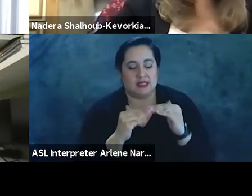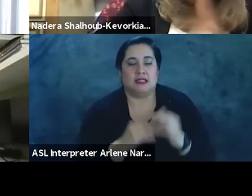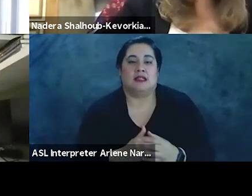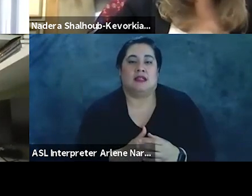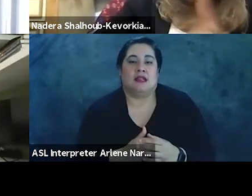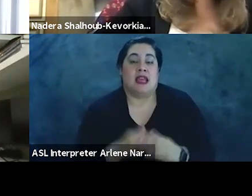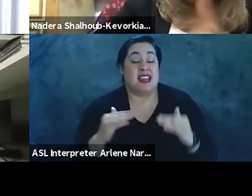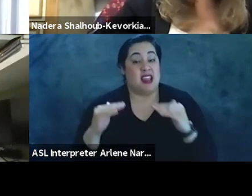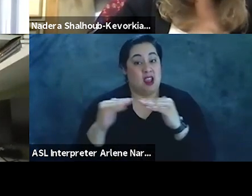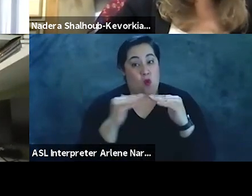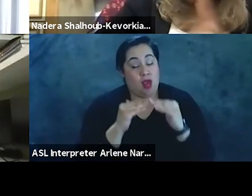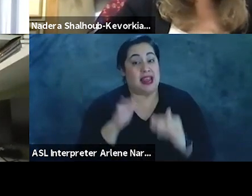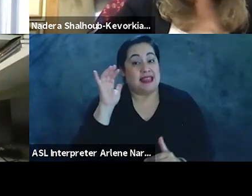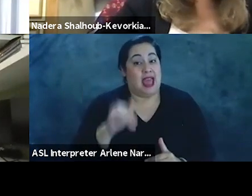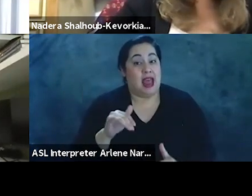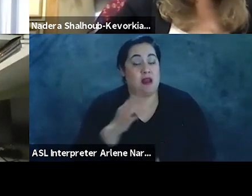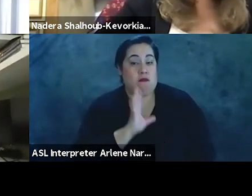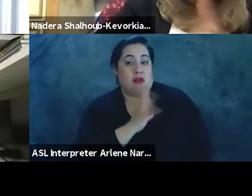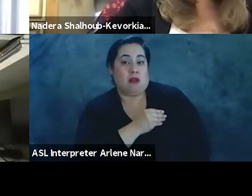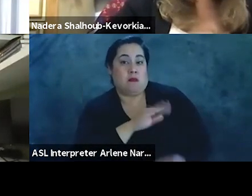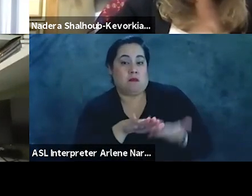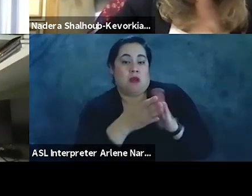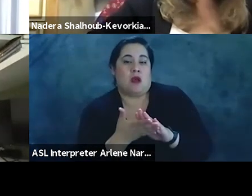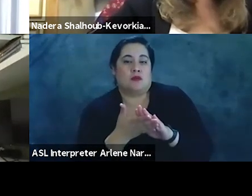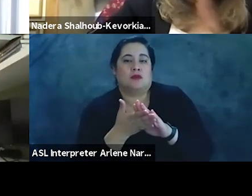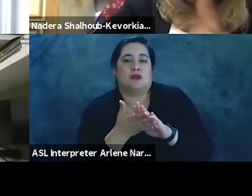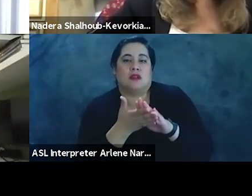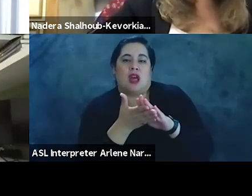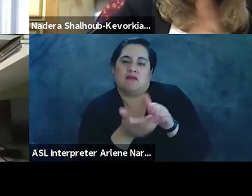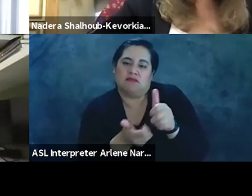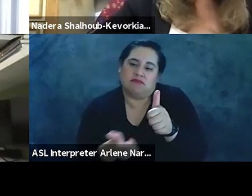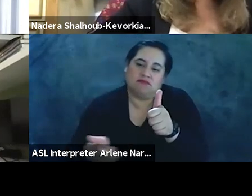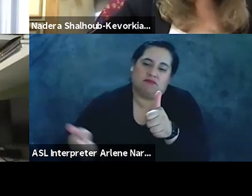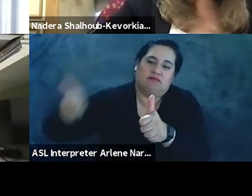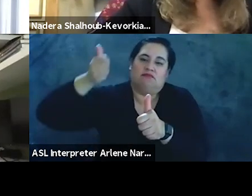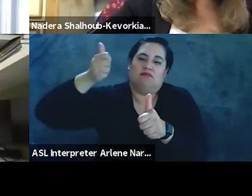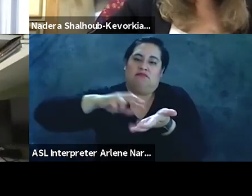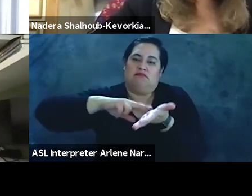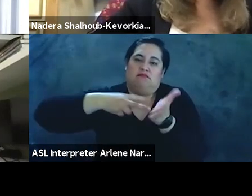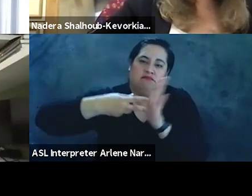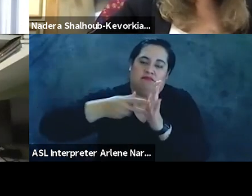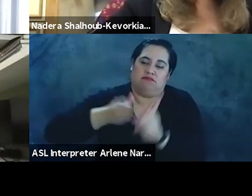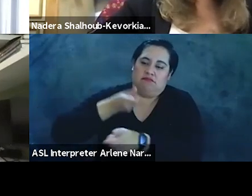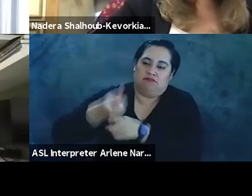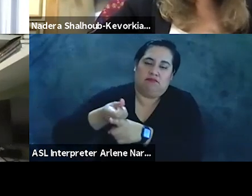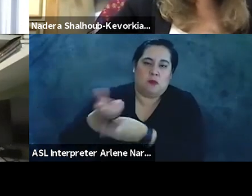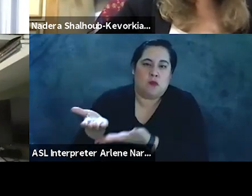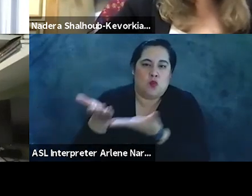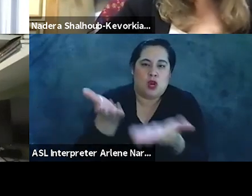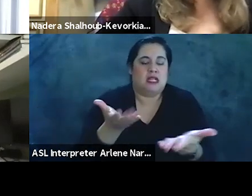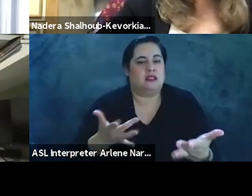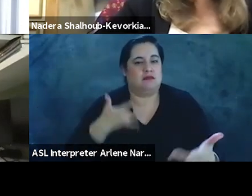and equality, that Palestine becomes a kind of overarching signifier, which brings vitality and